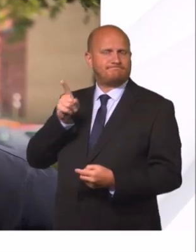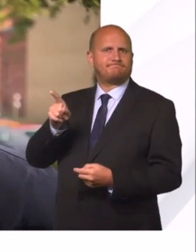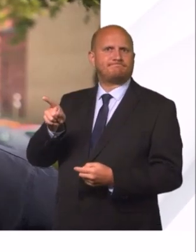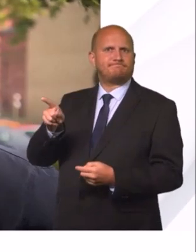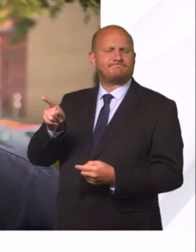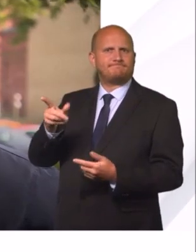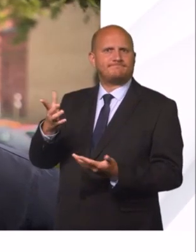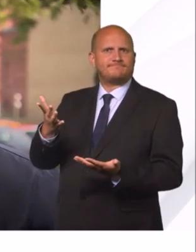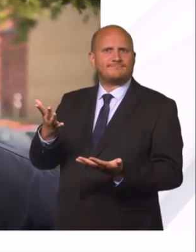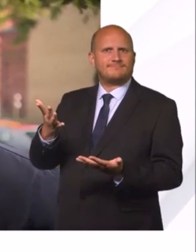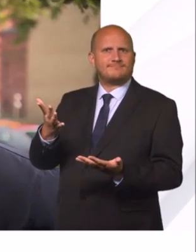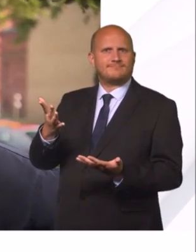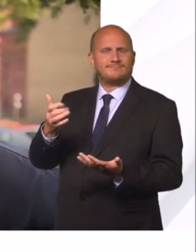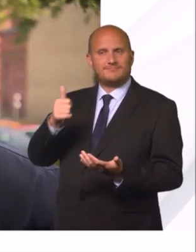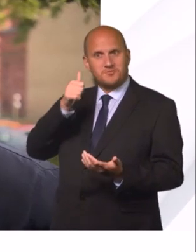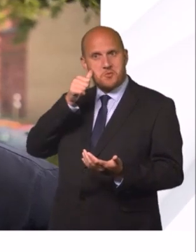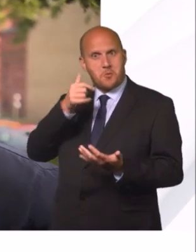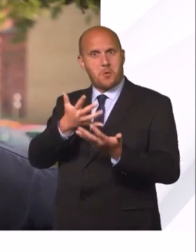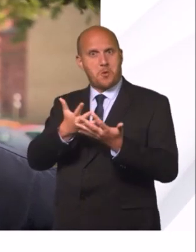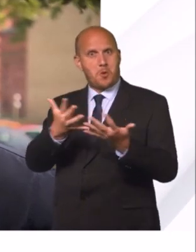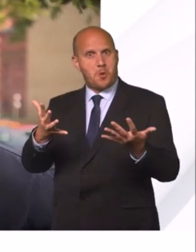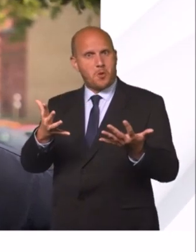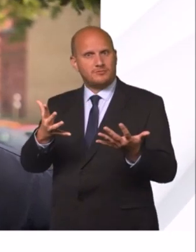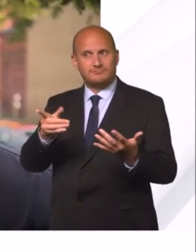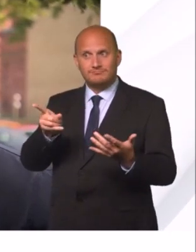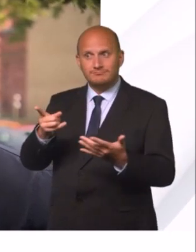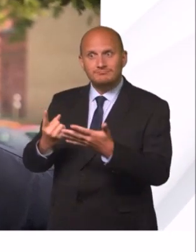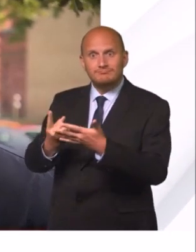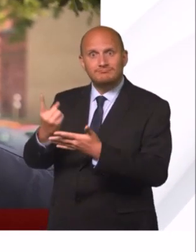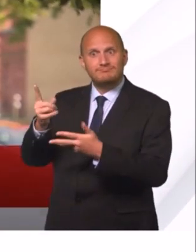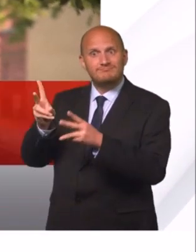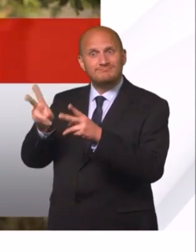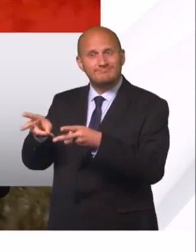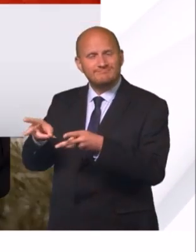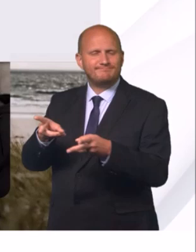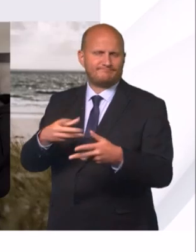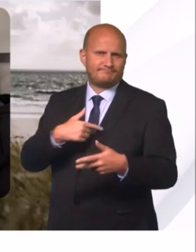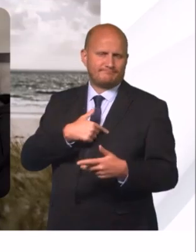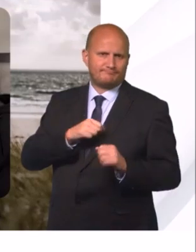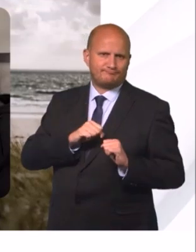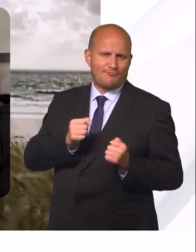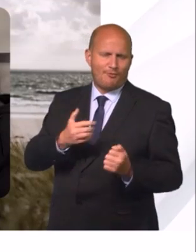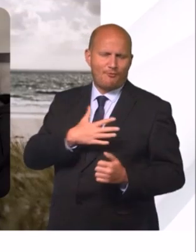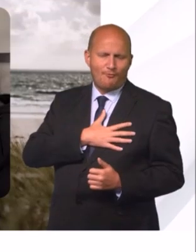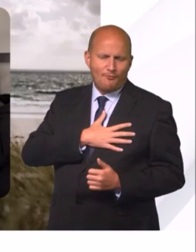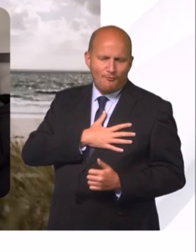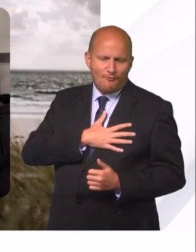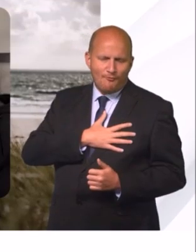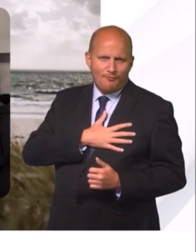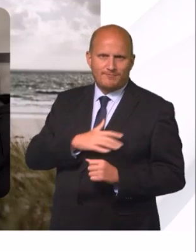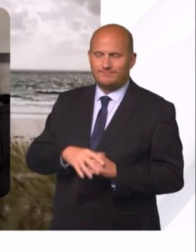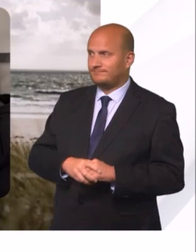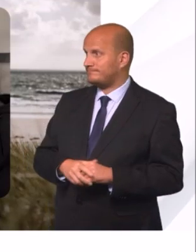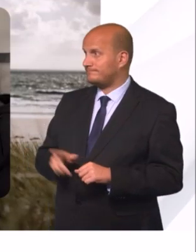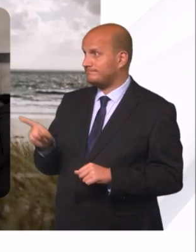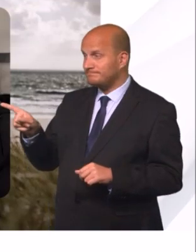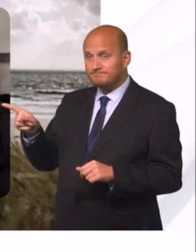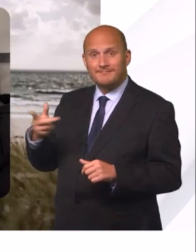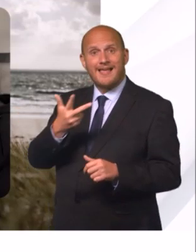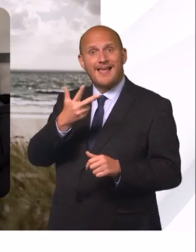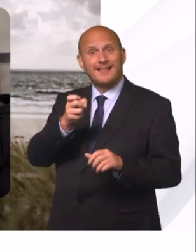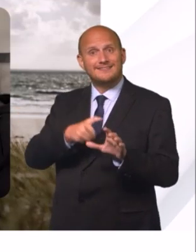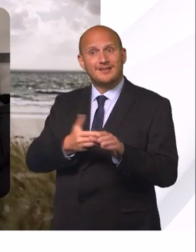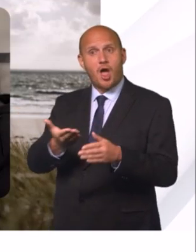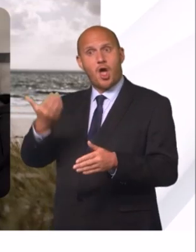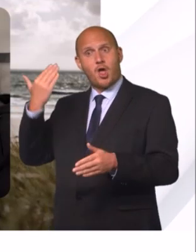And I know there'll be a lot of people out there who were heartbroken this morning. And, 80 years on, we hear from one of the